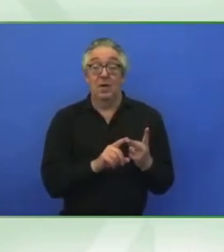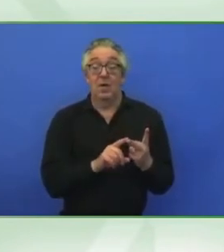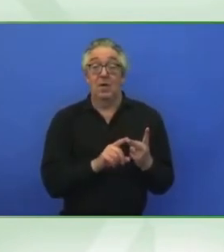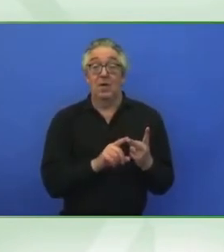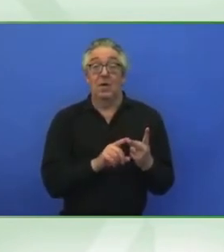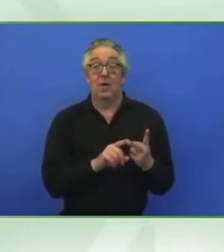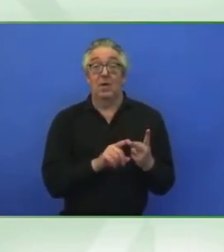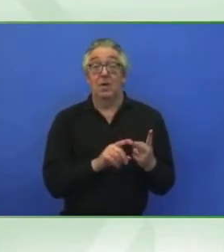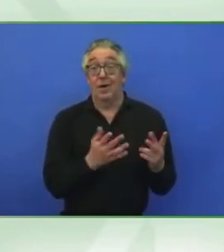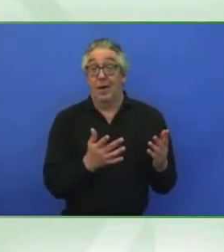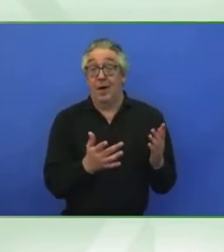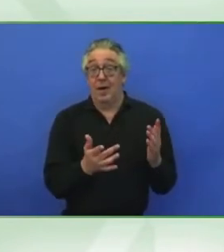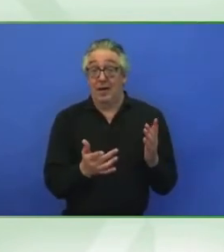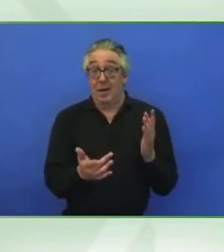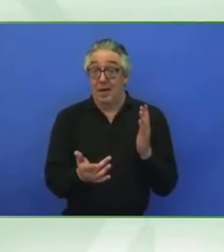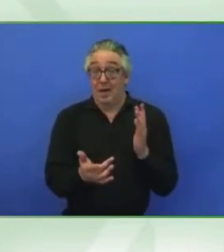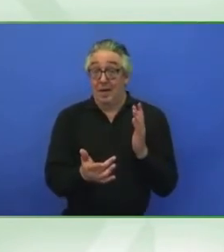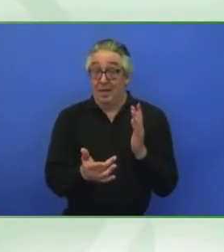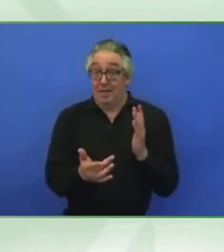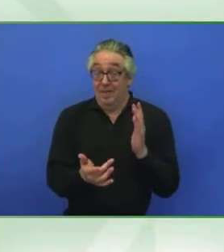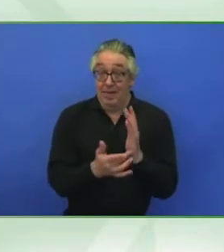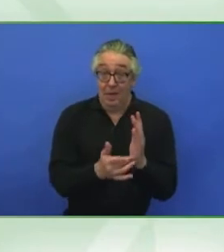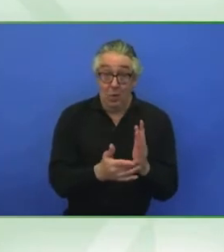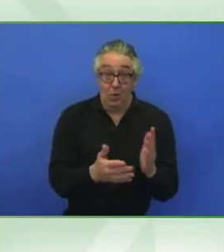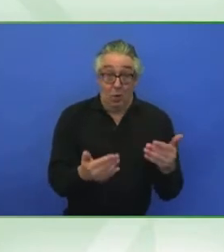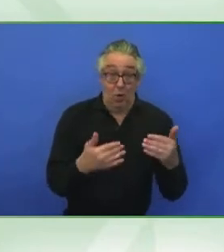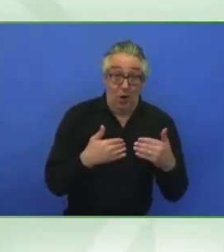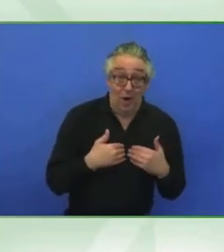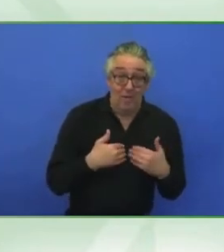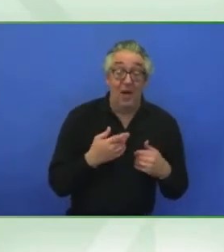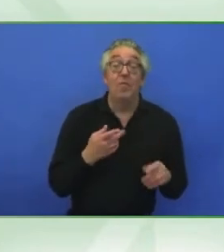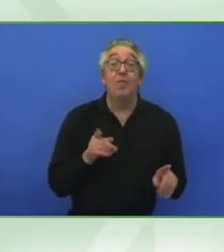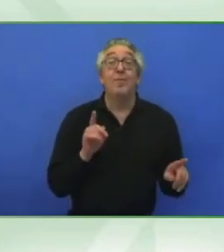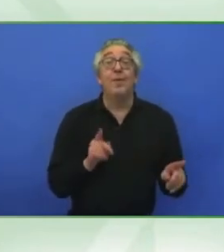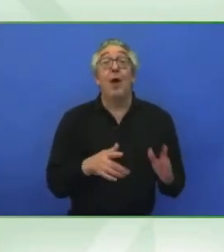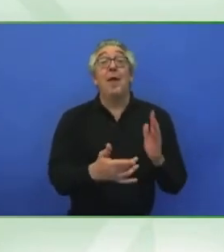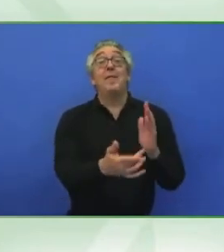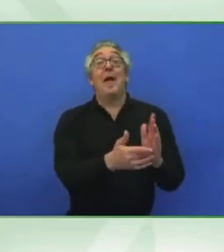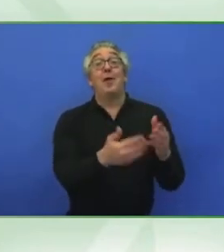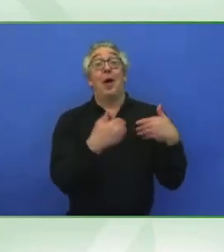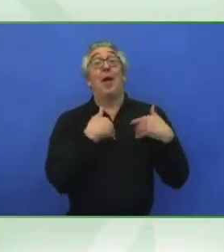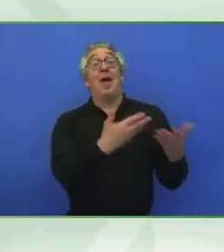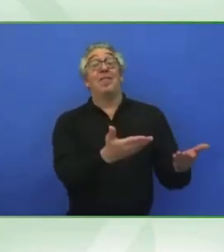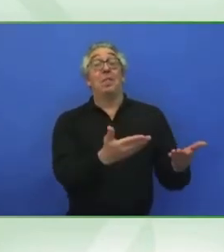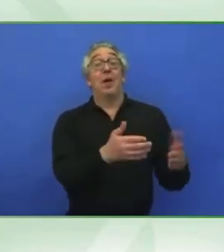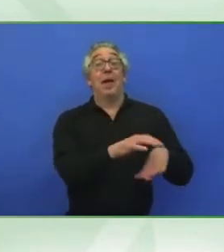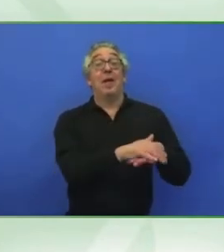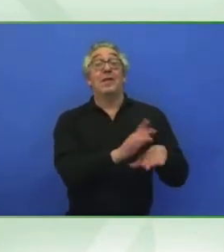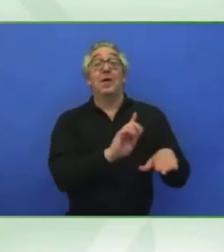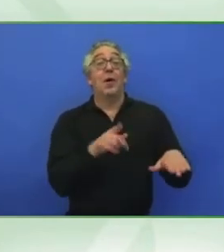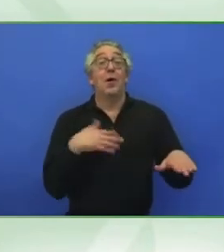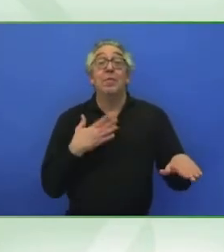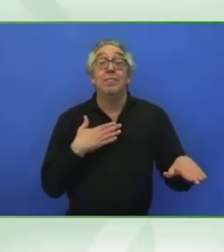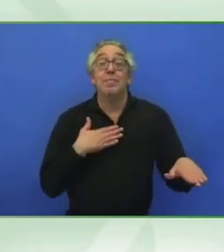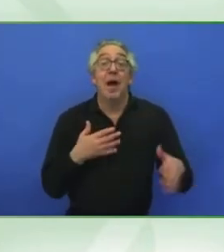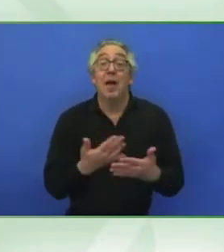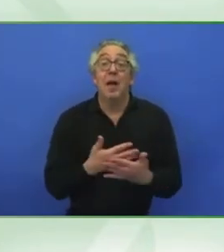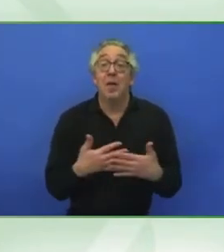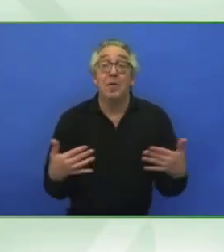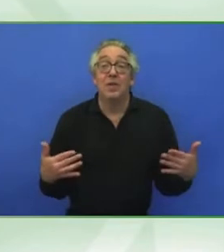in our native languages as well, as in Arabic. Because